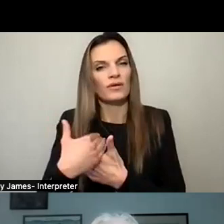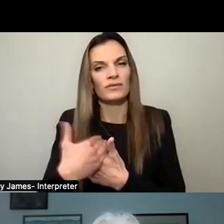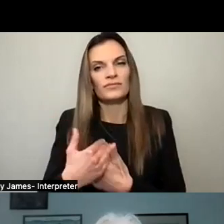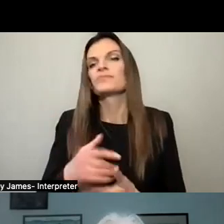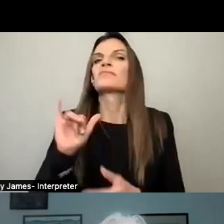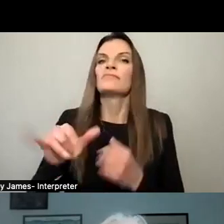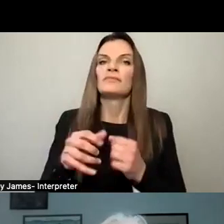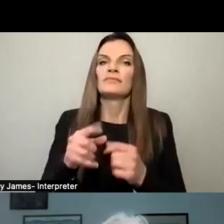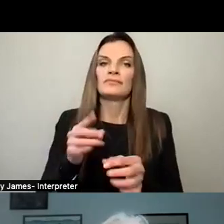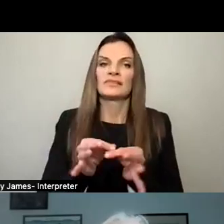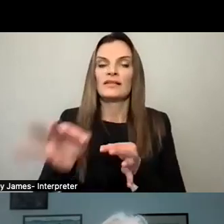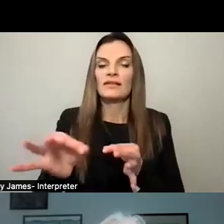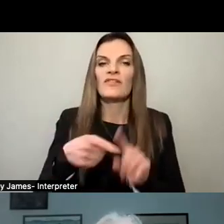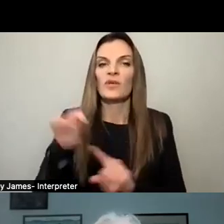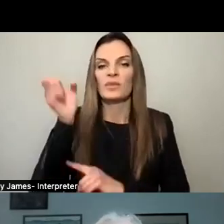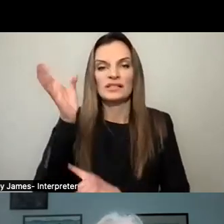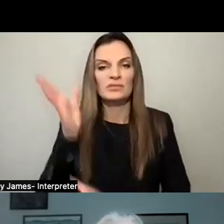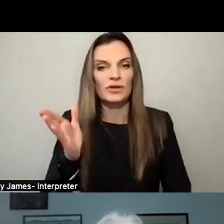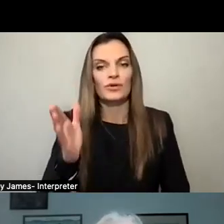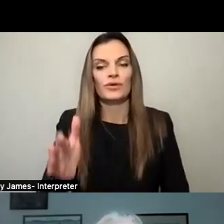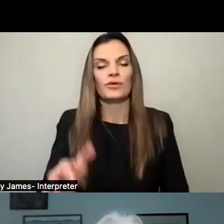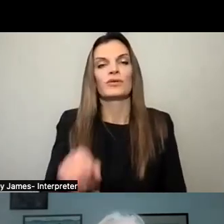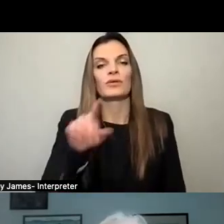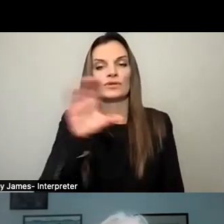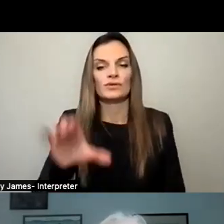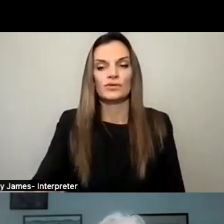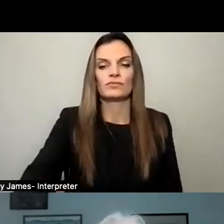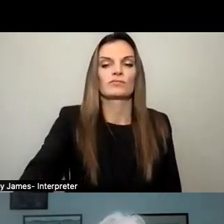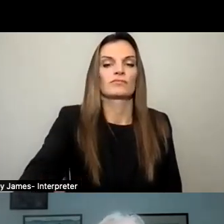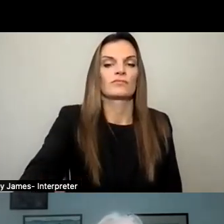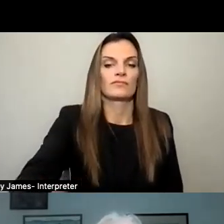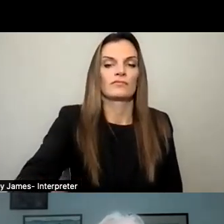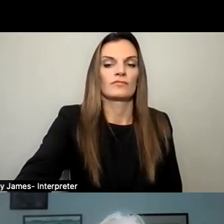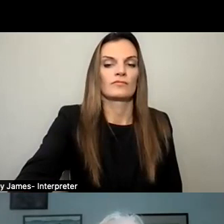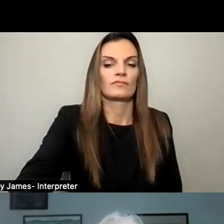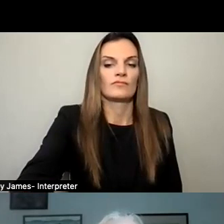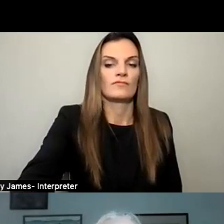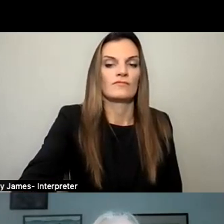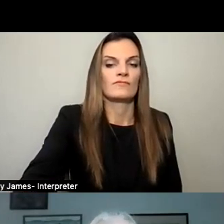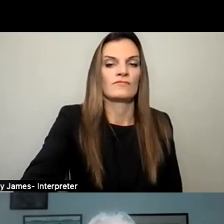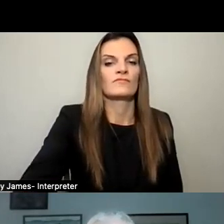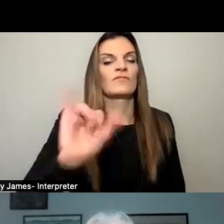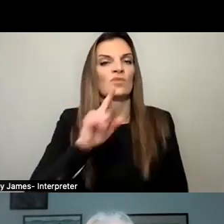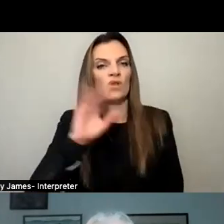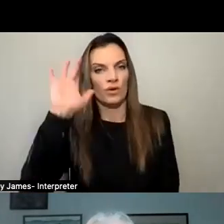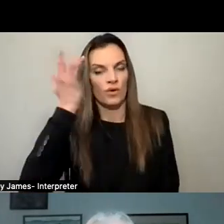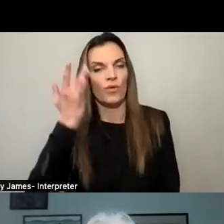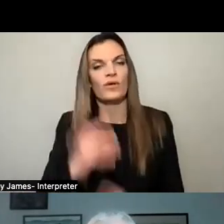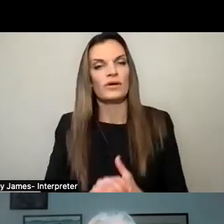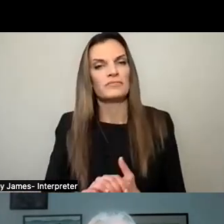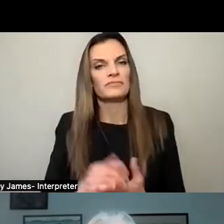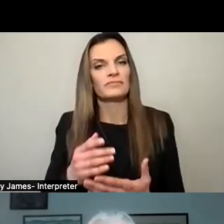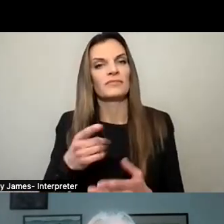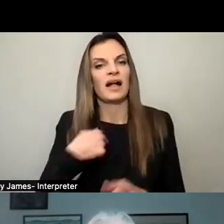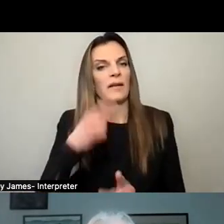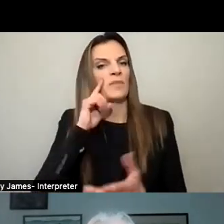delays between a speaker that's on Zoom or WebEx and us in the room is also annoying. Before we go there,